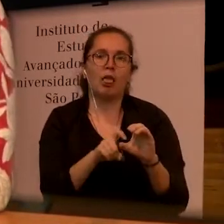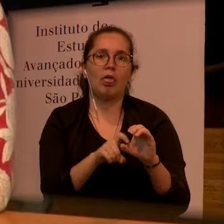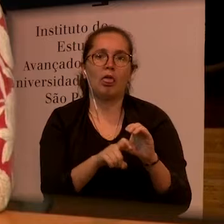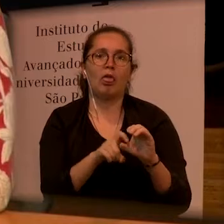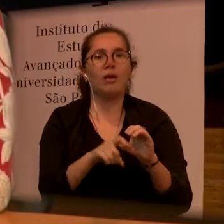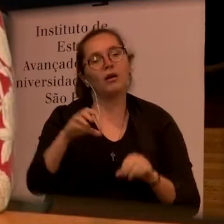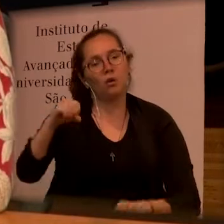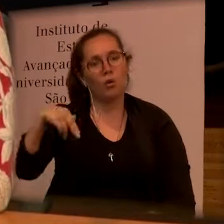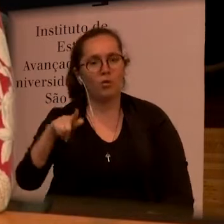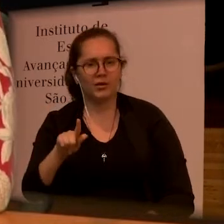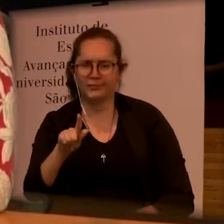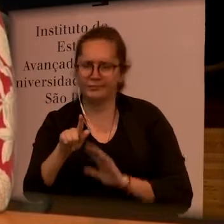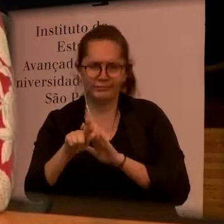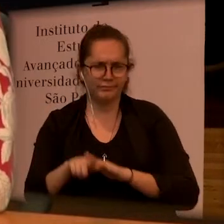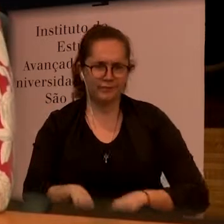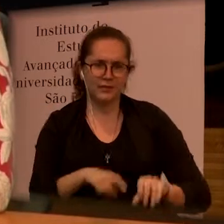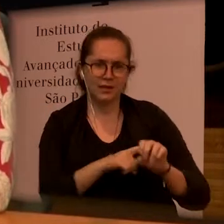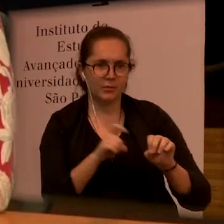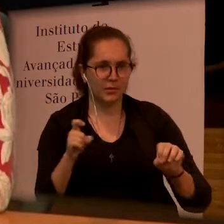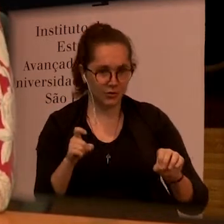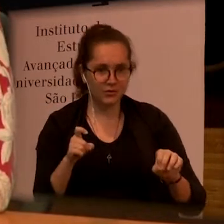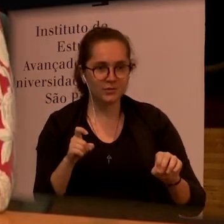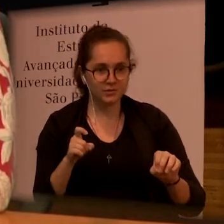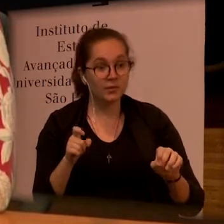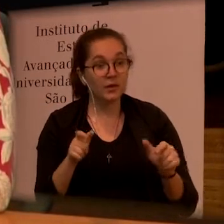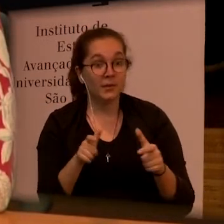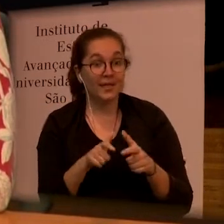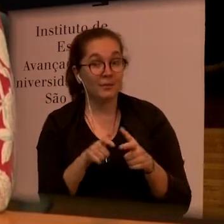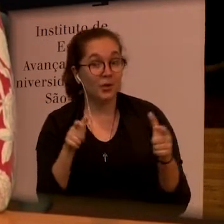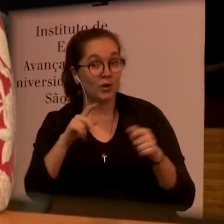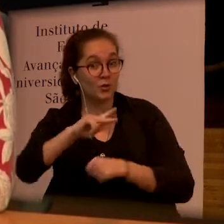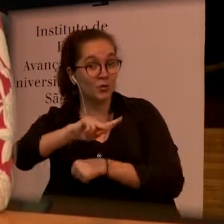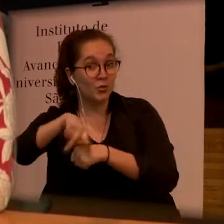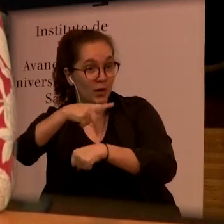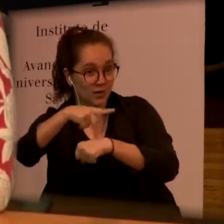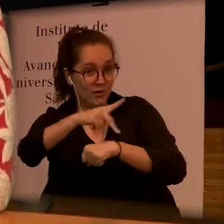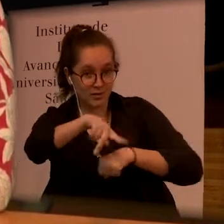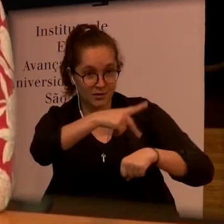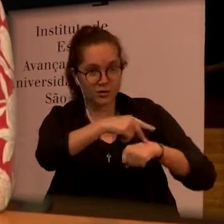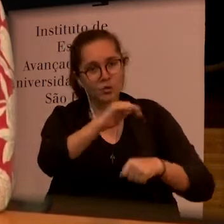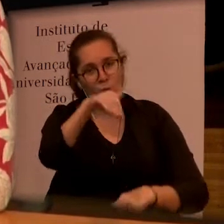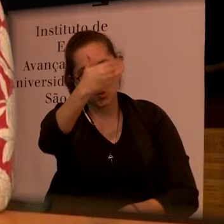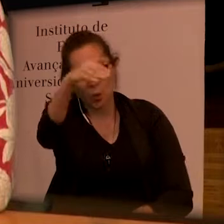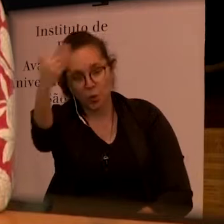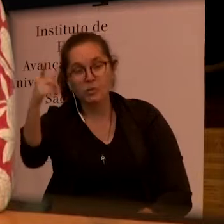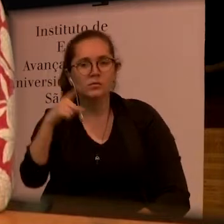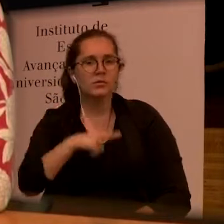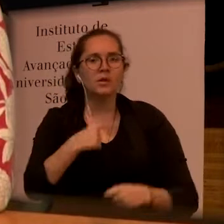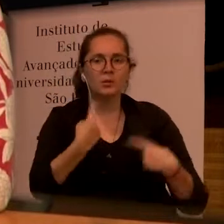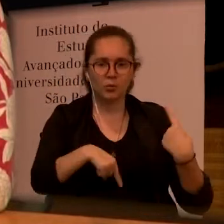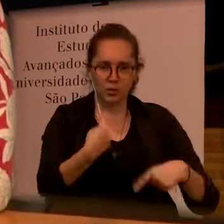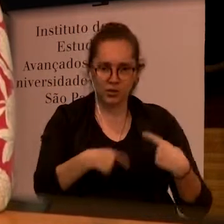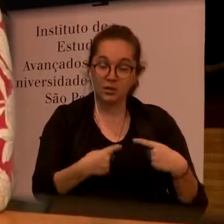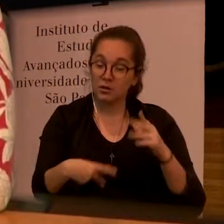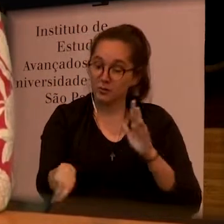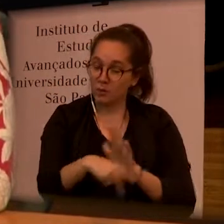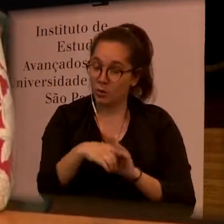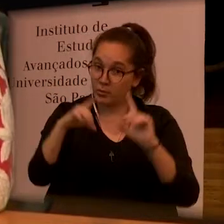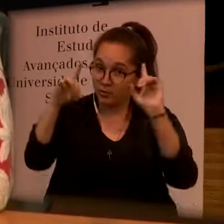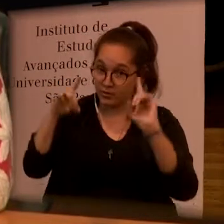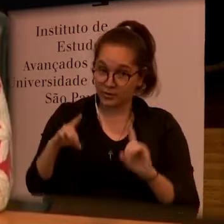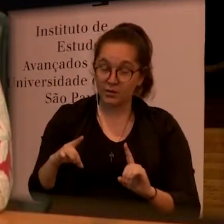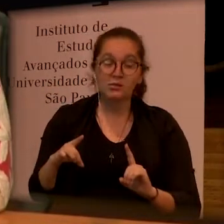most countries and I'm sure Brazil is the same have very good policies about disability that they'll have very good anti